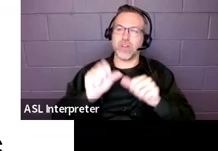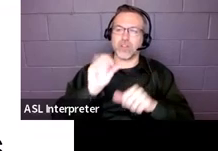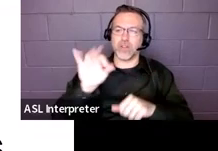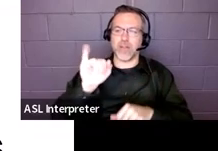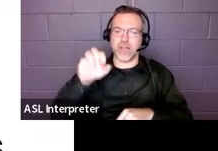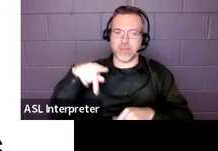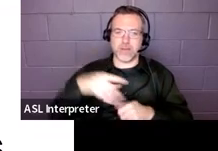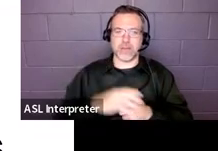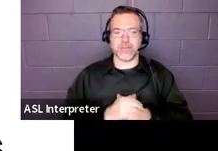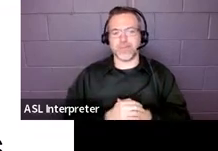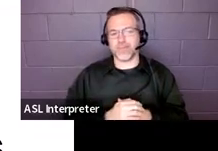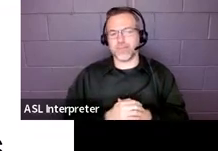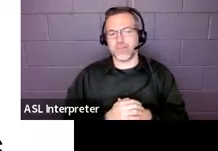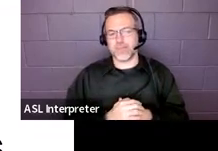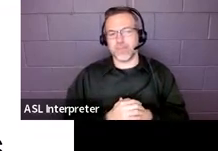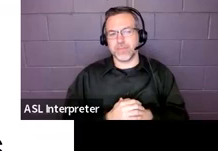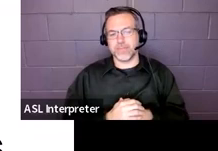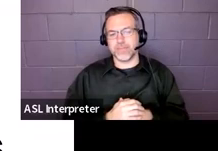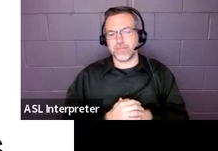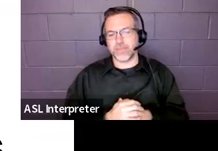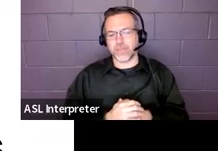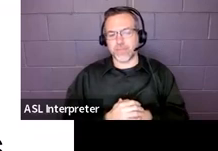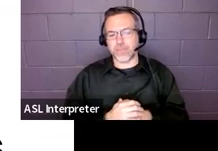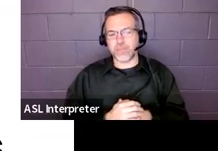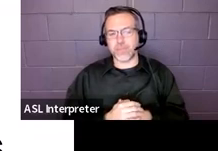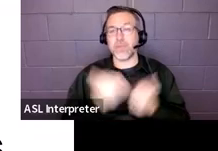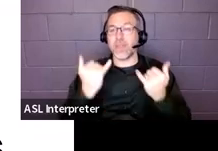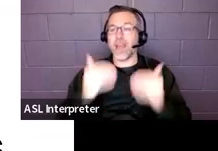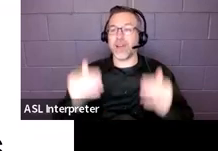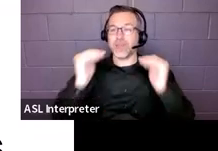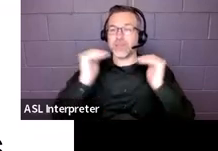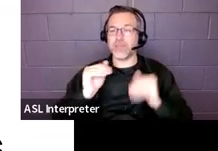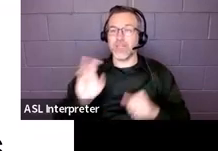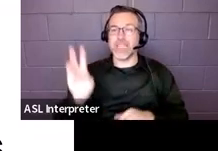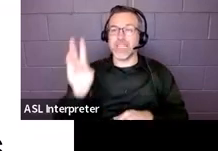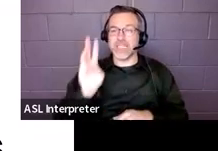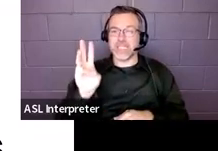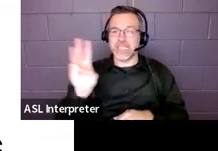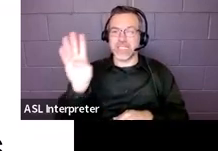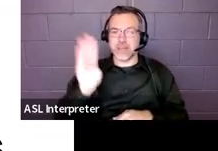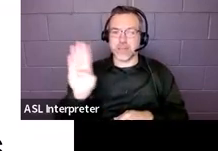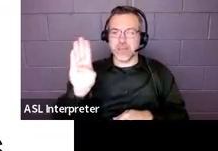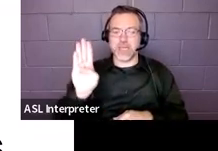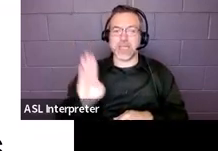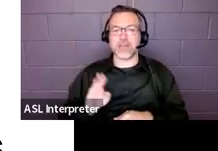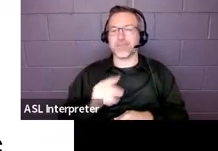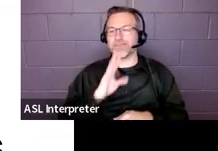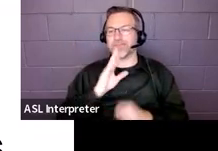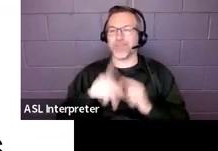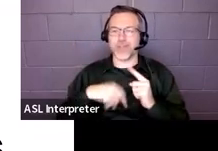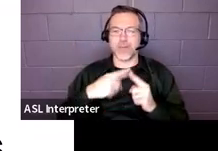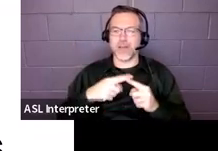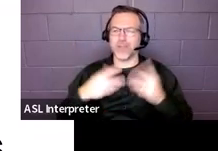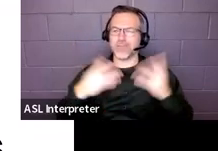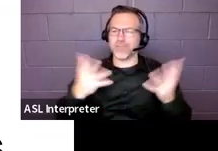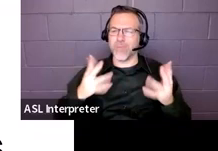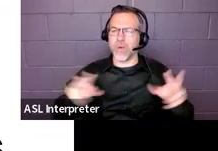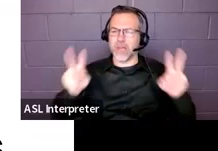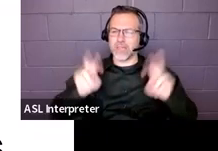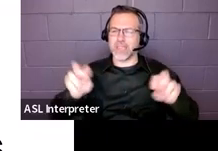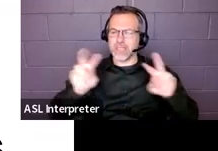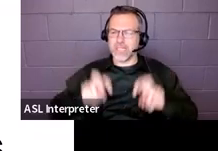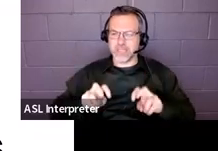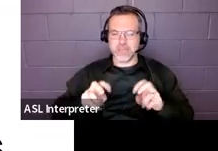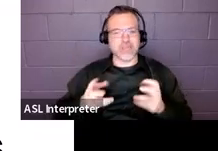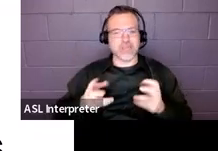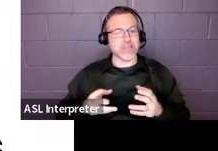So, we're going to go down to 6B of the IEP where we document what assessments the child is going to be taking. Are